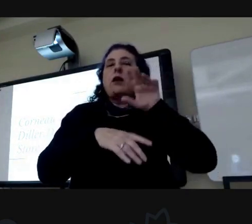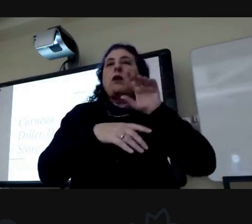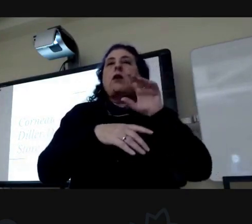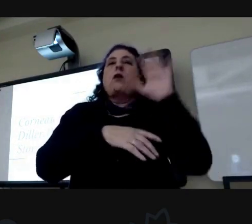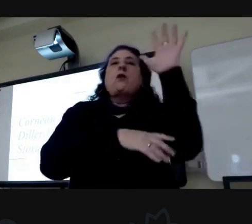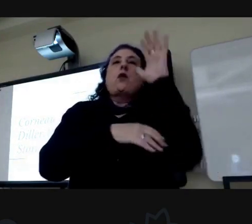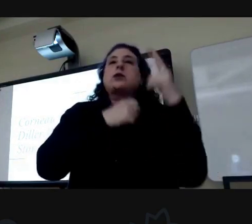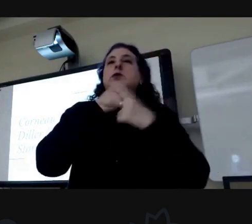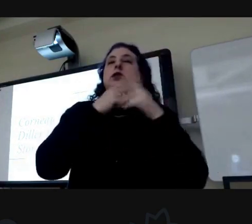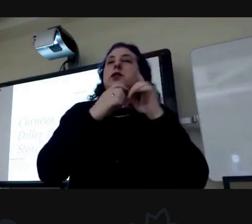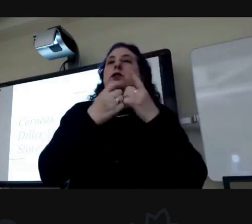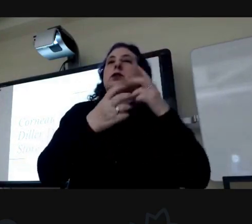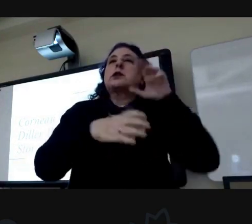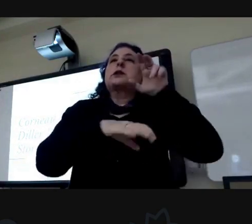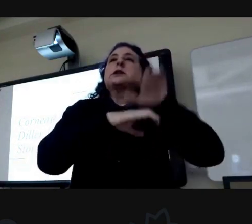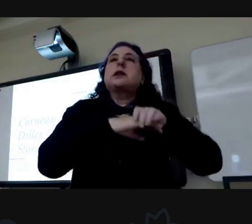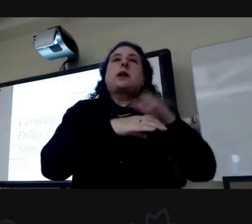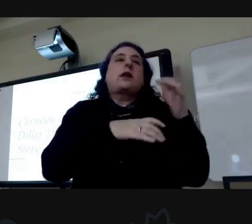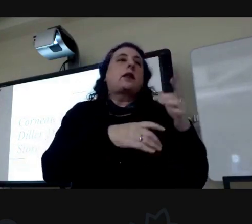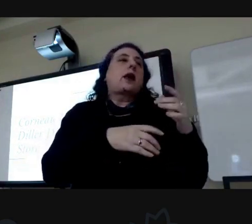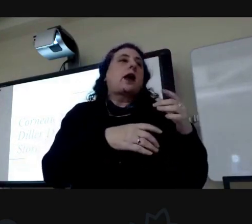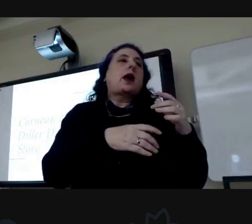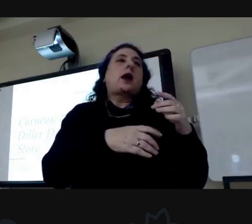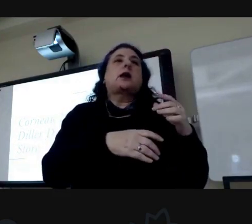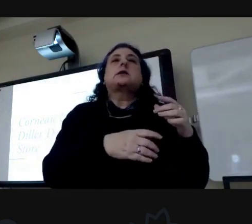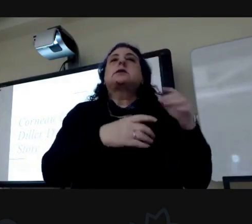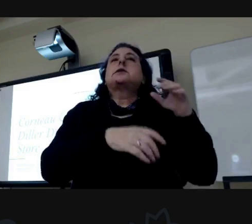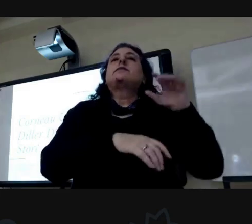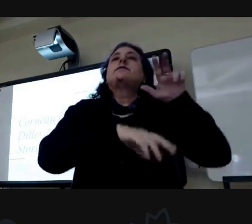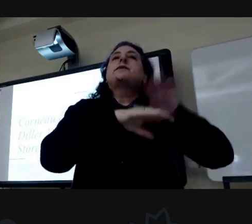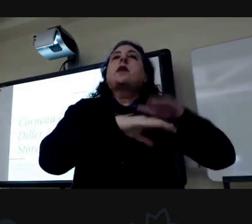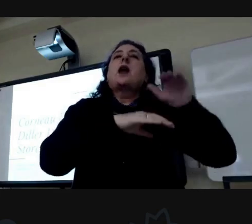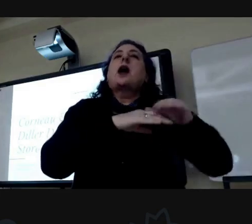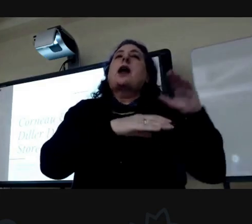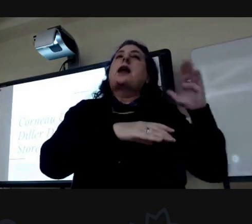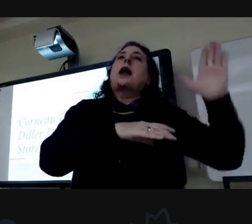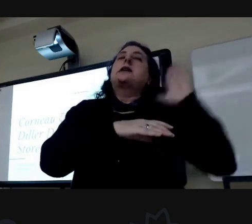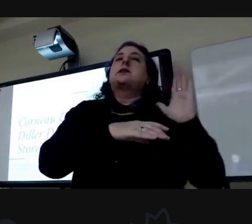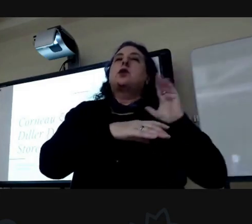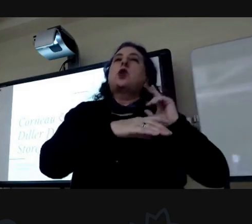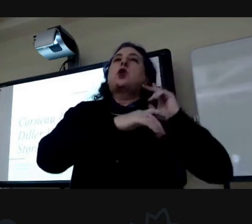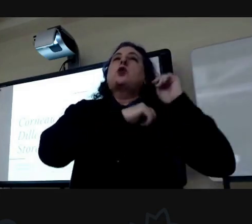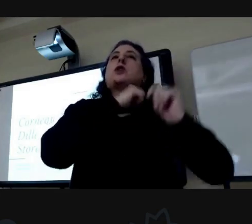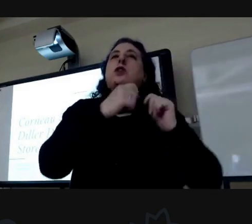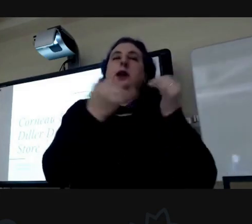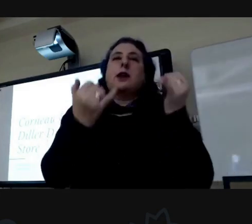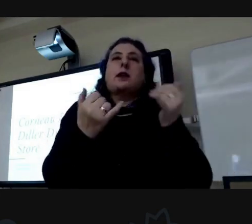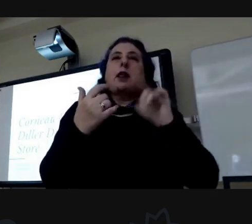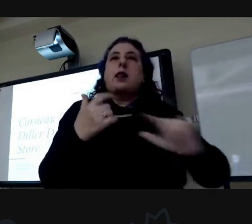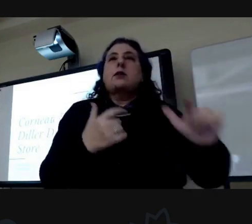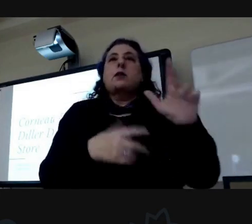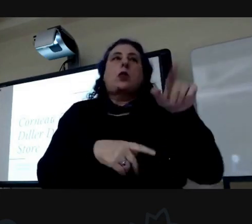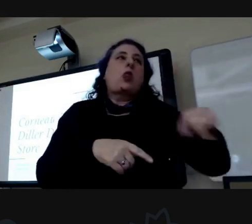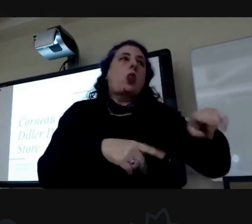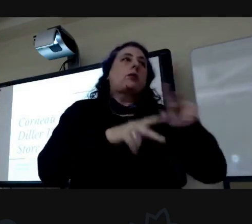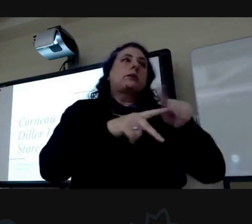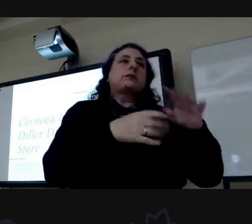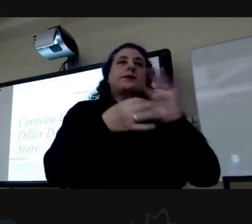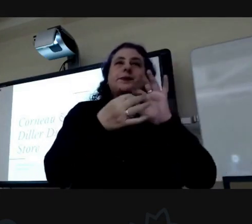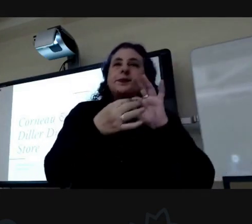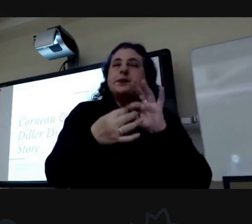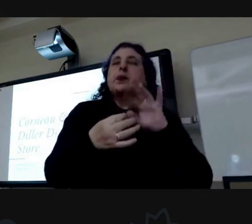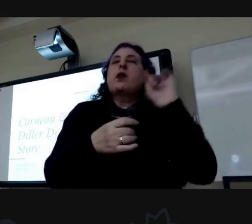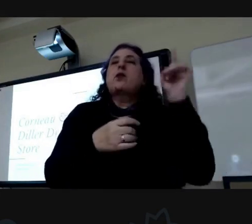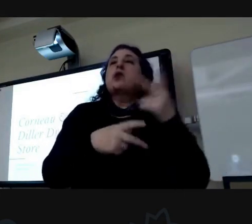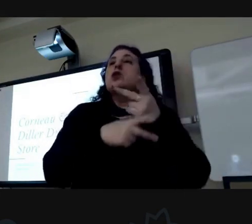we must recognize that the forest preserves occupy the ancestral traditional and contemporary lands of the peoples previously mentioned they were the